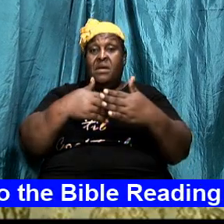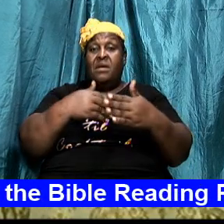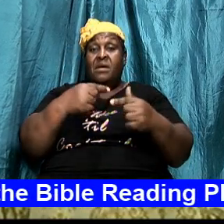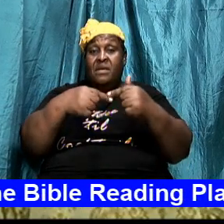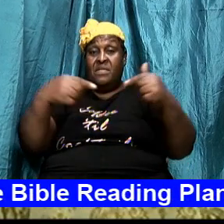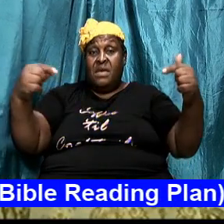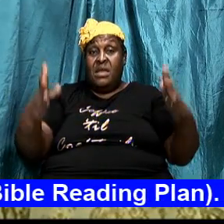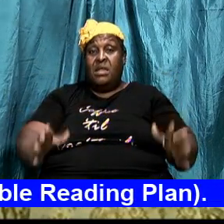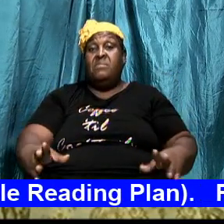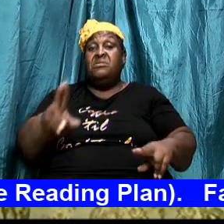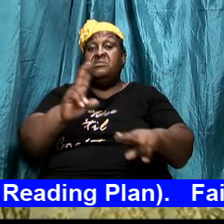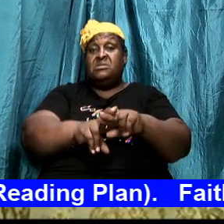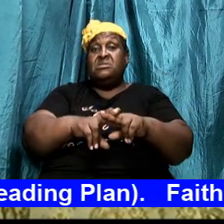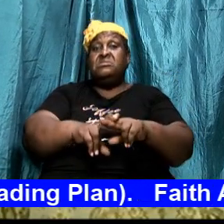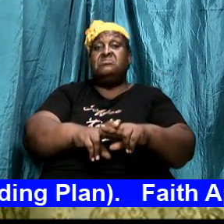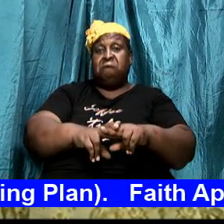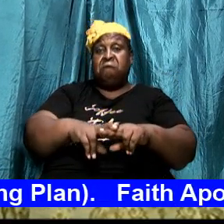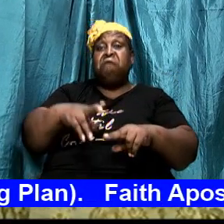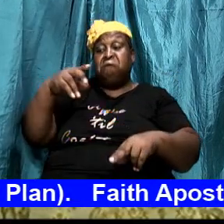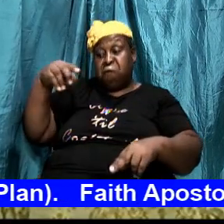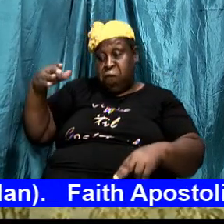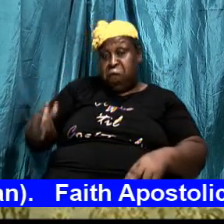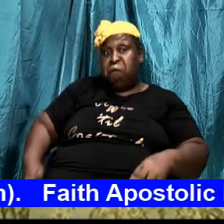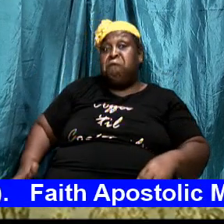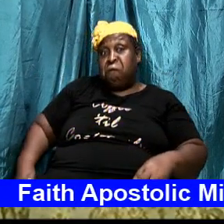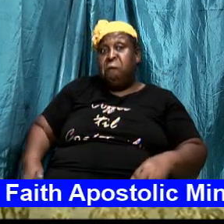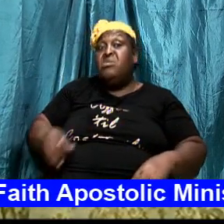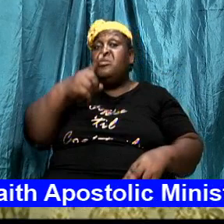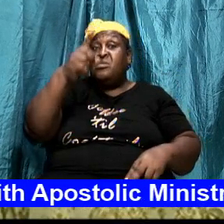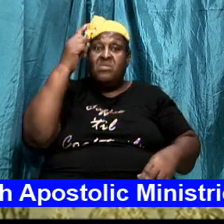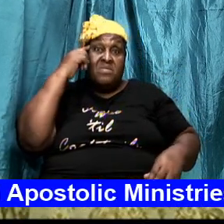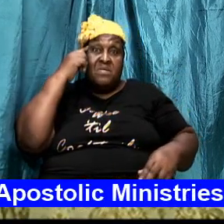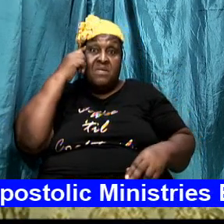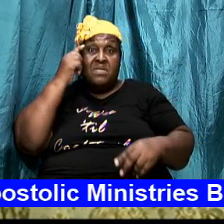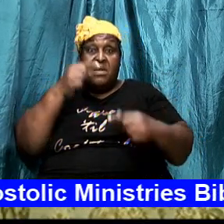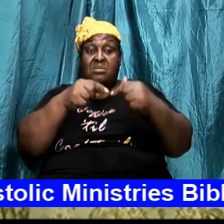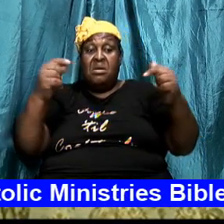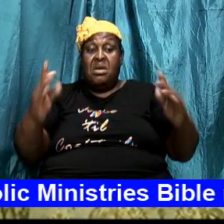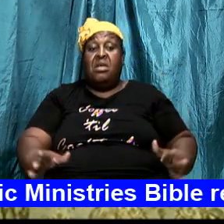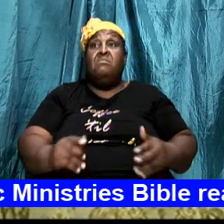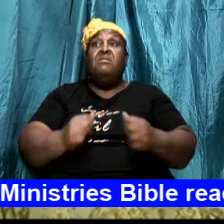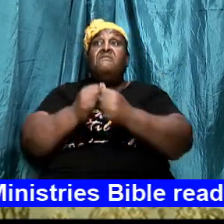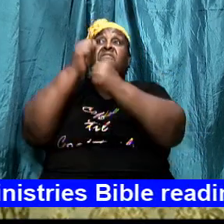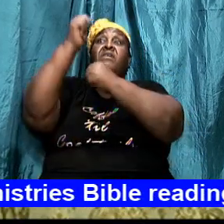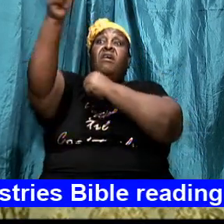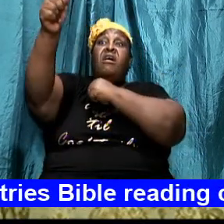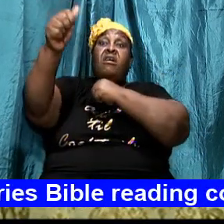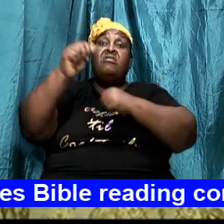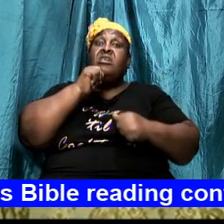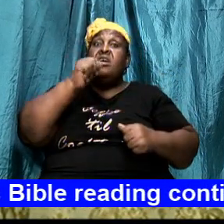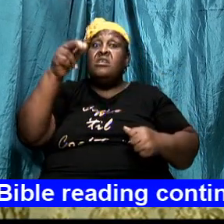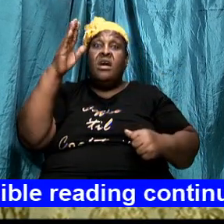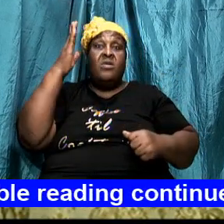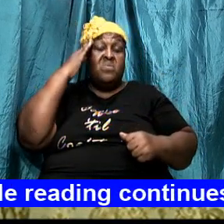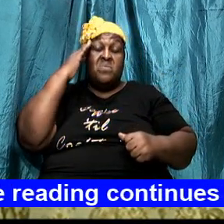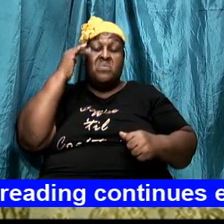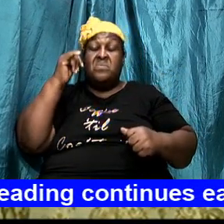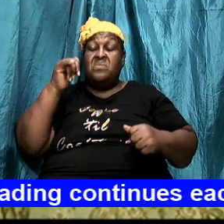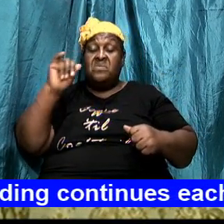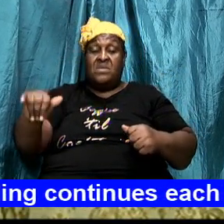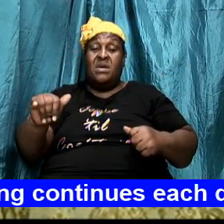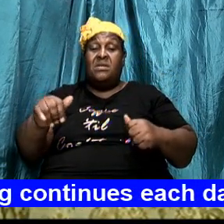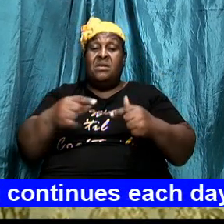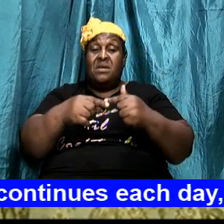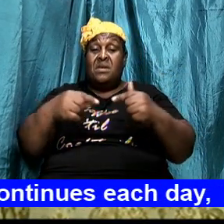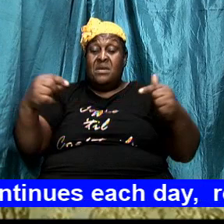you might think that the enemy is over yonder not recognizing that the enemy is the one that